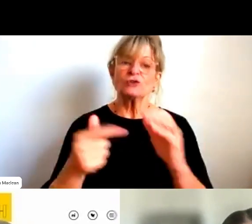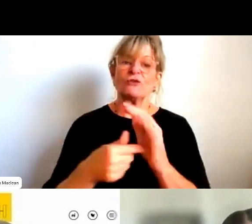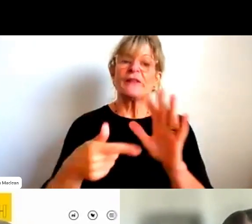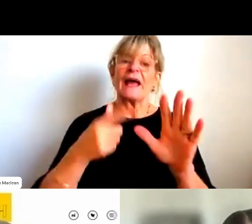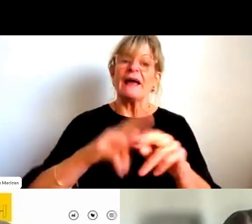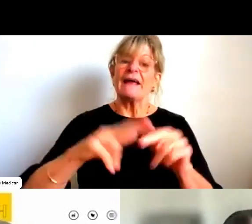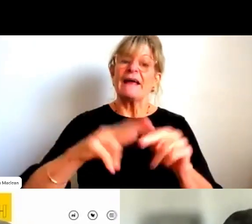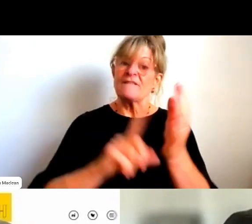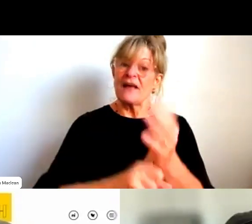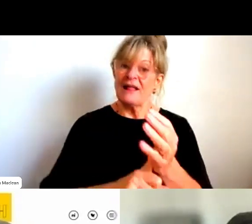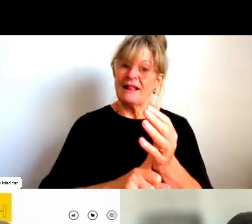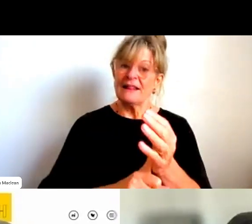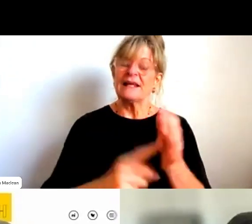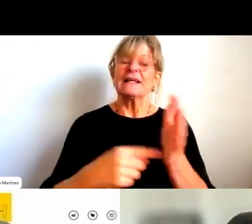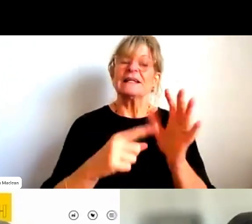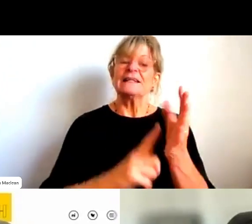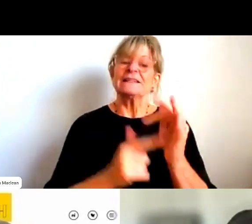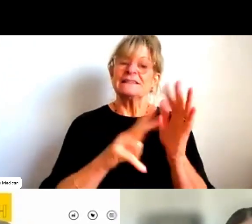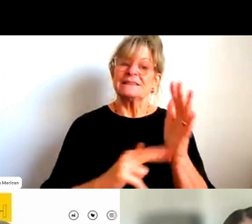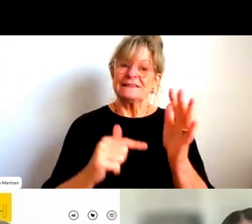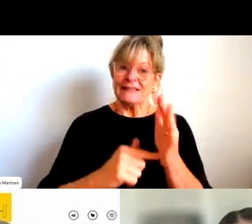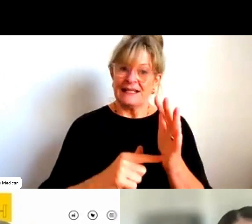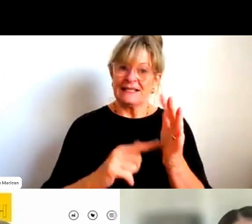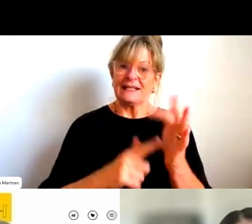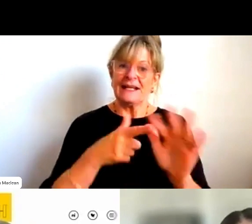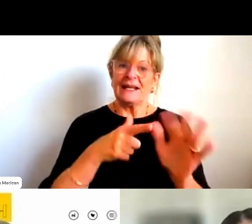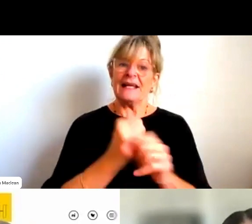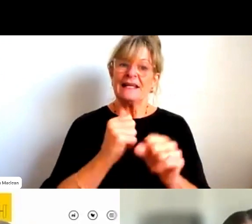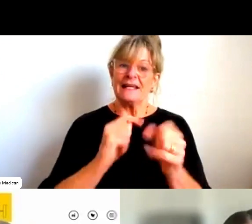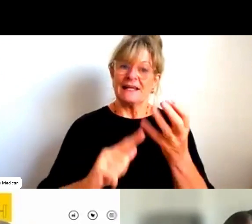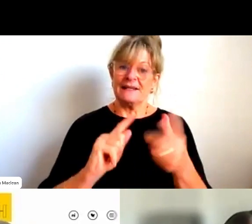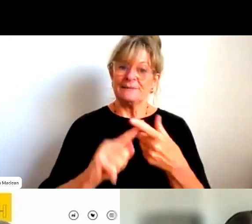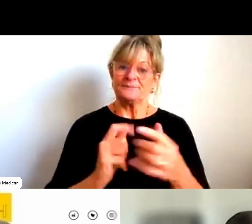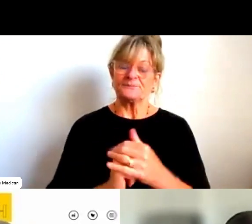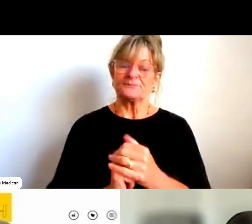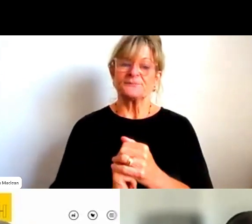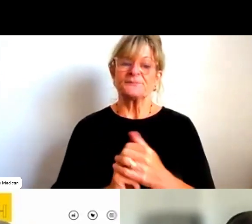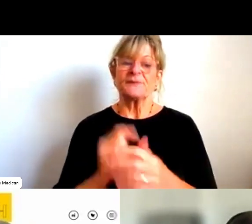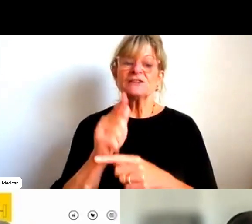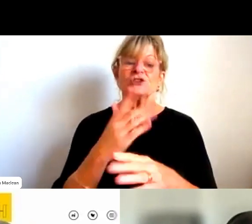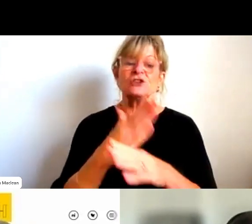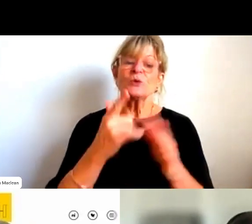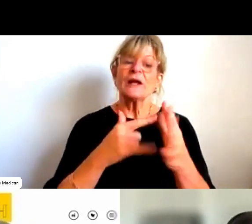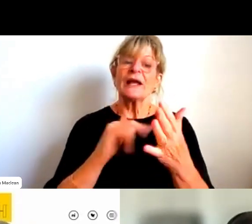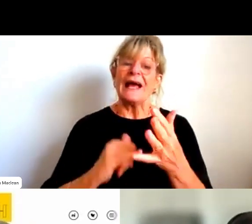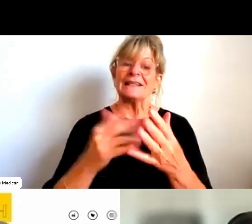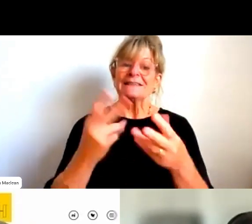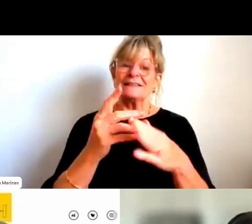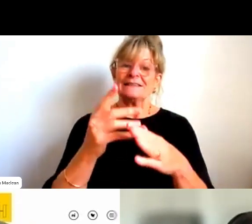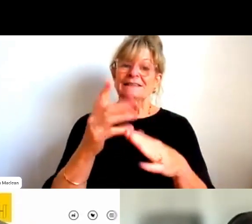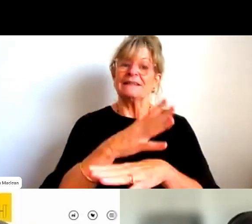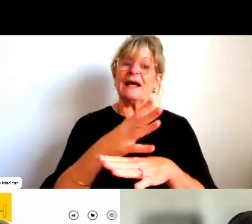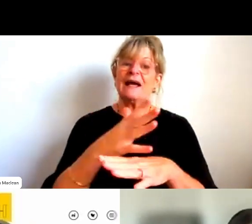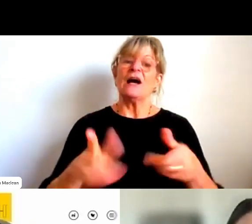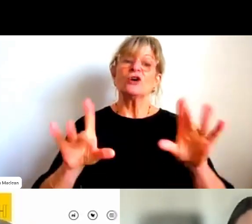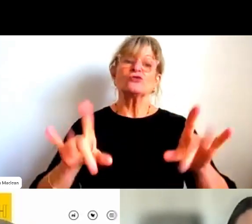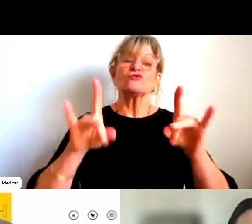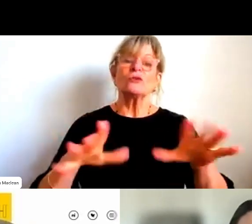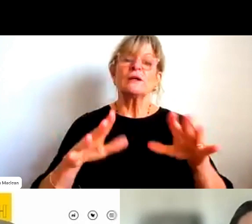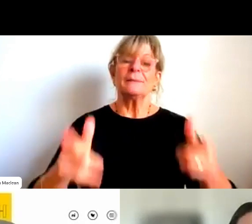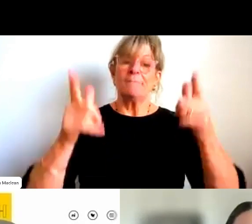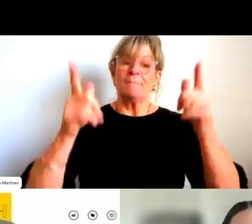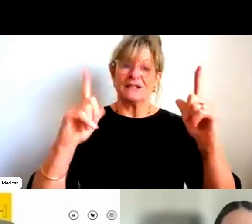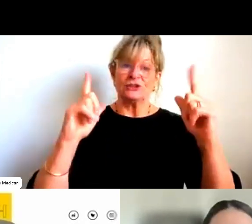Jakara is also a mental health social worker, working as the national manager for the First Nations healing and well-being at Headspace.